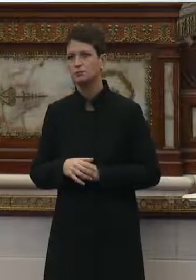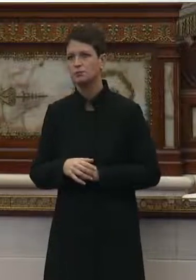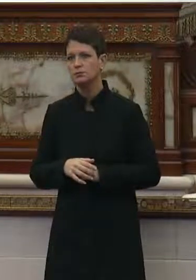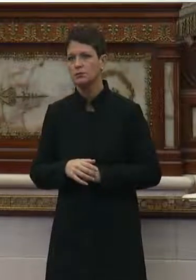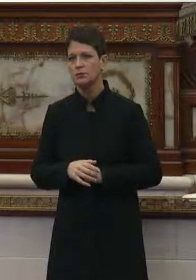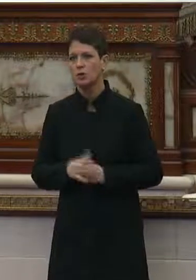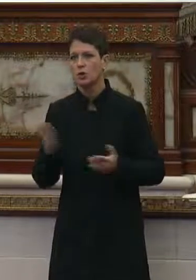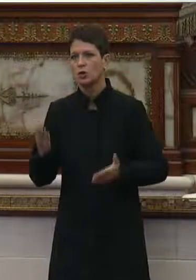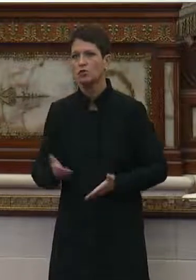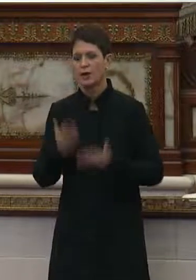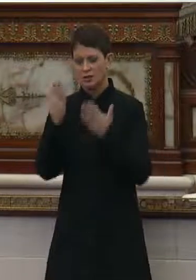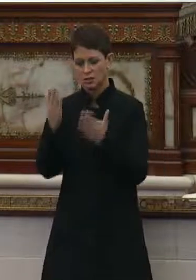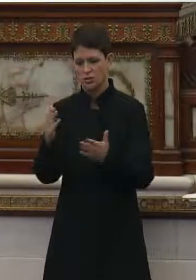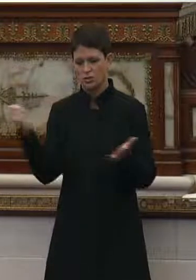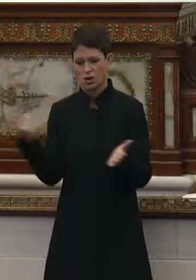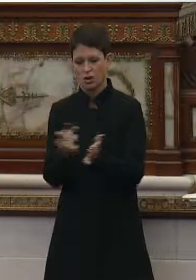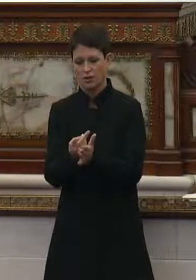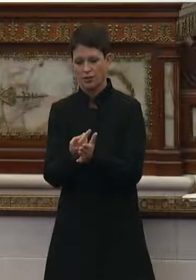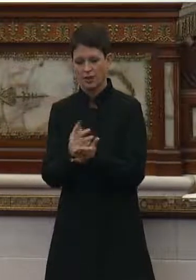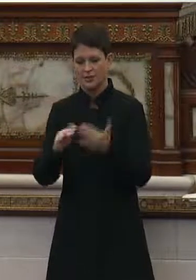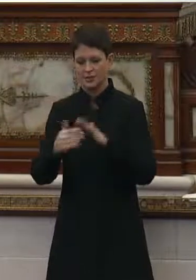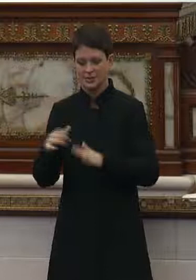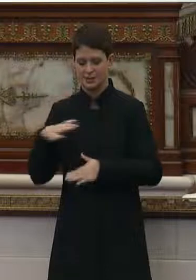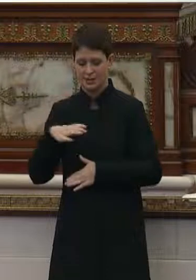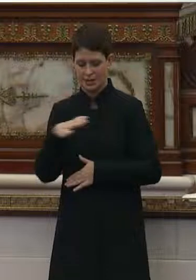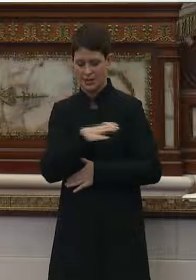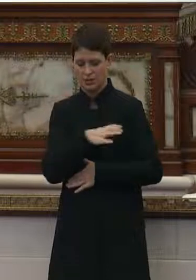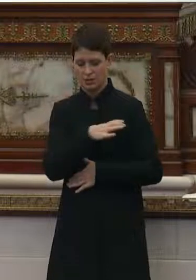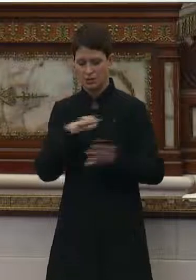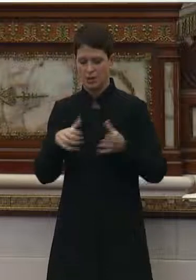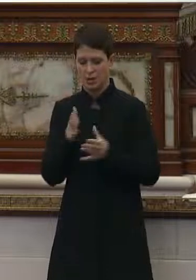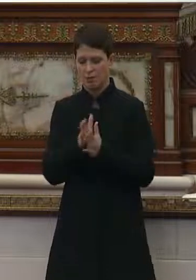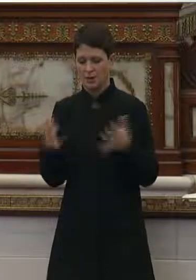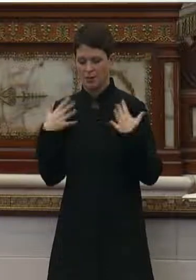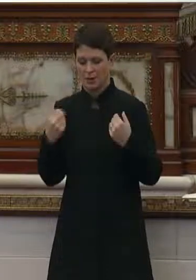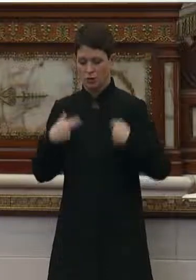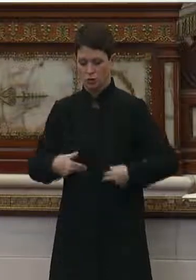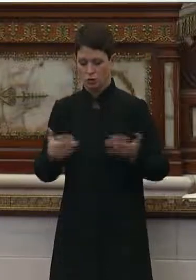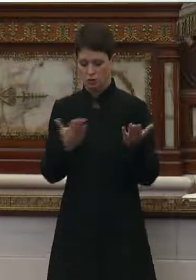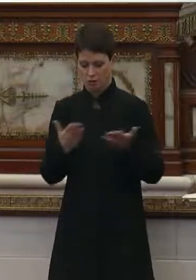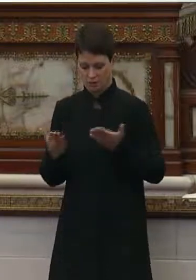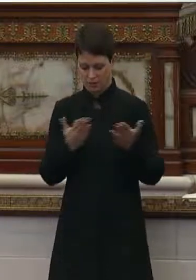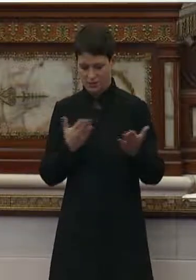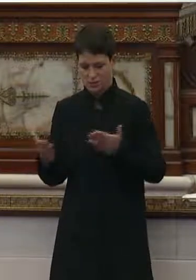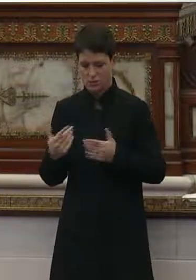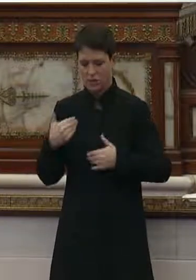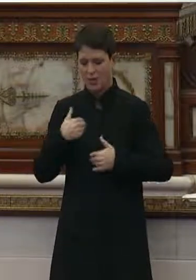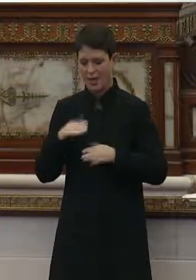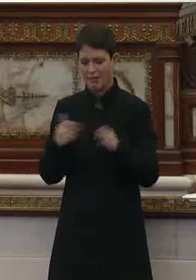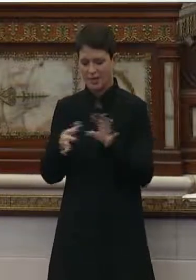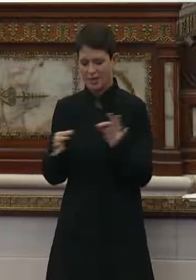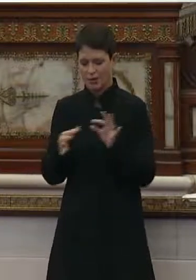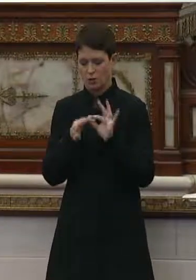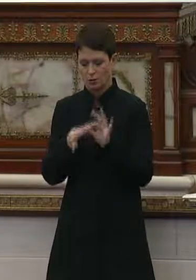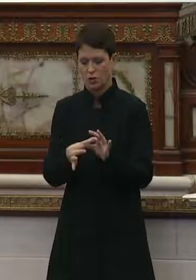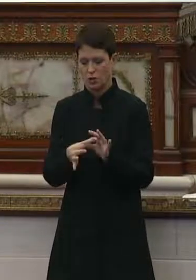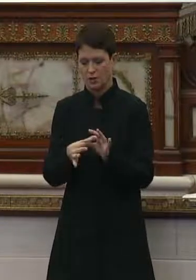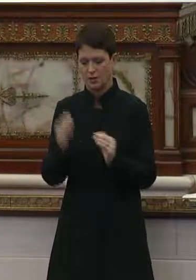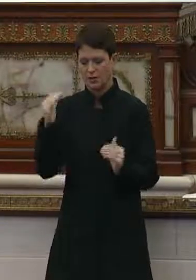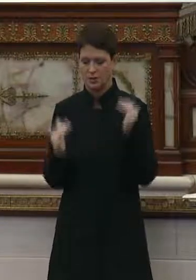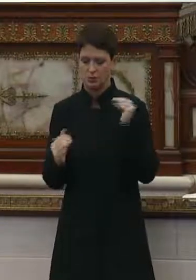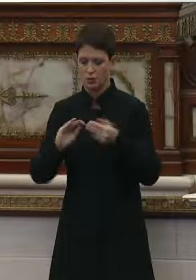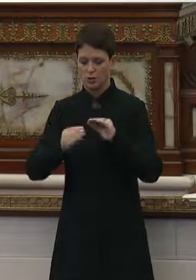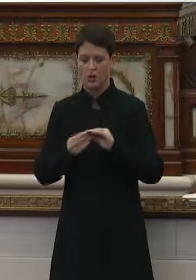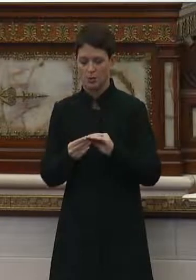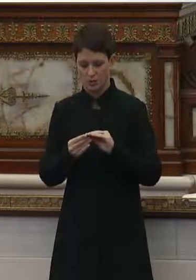A resolution authorizing City Council's Committee on Public Health and Human Services to hold hearings regarding the disproportionate